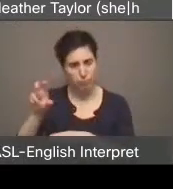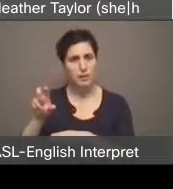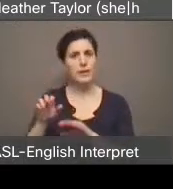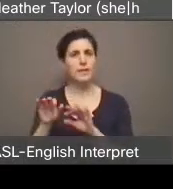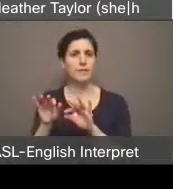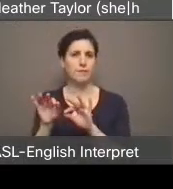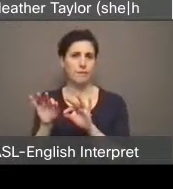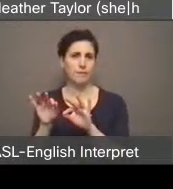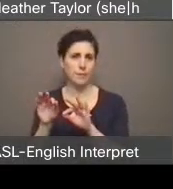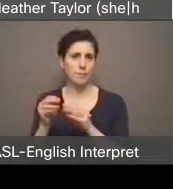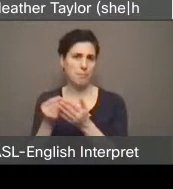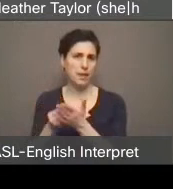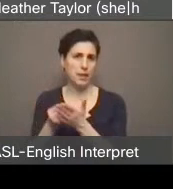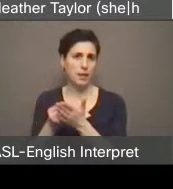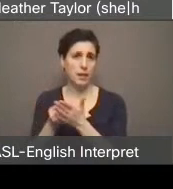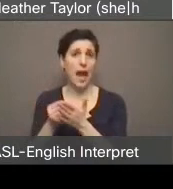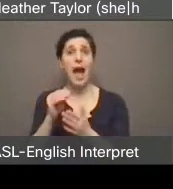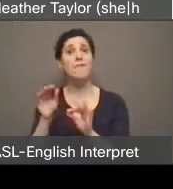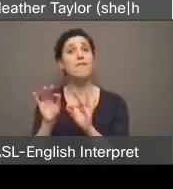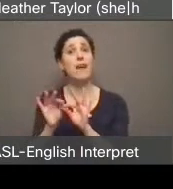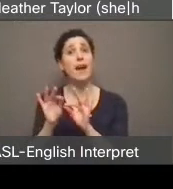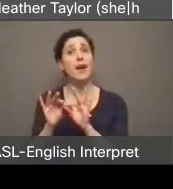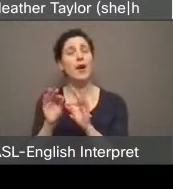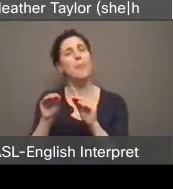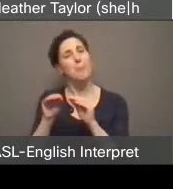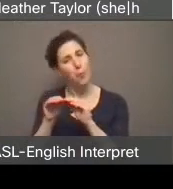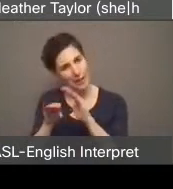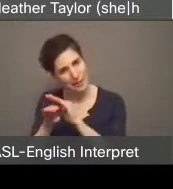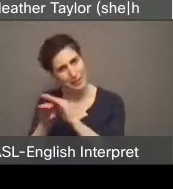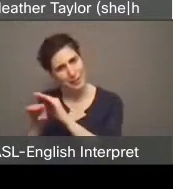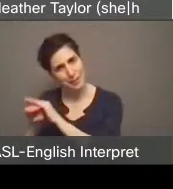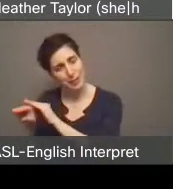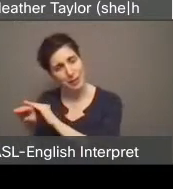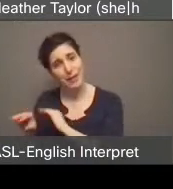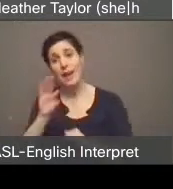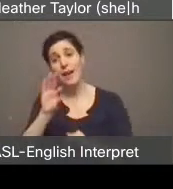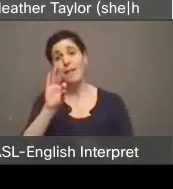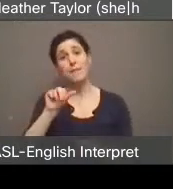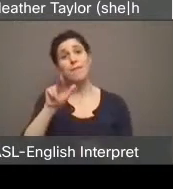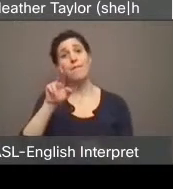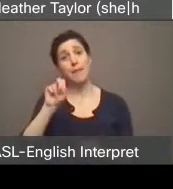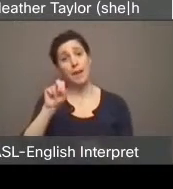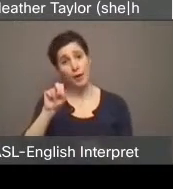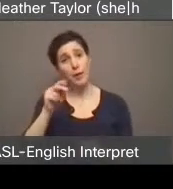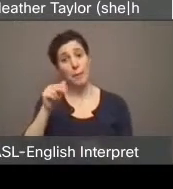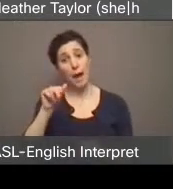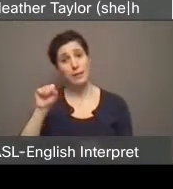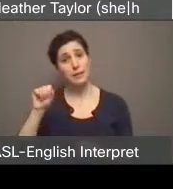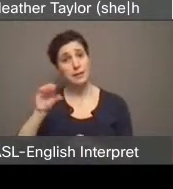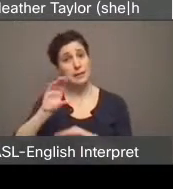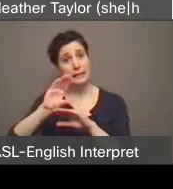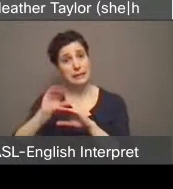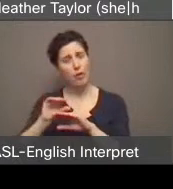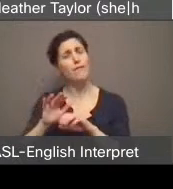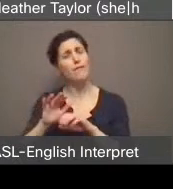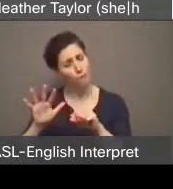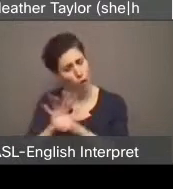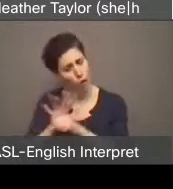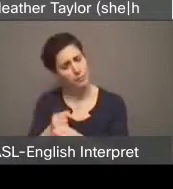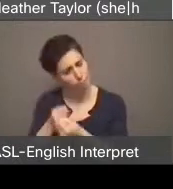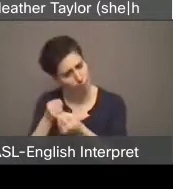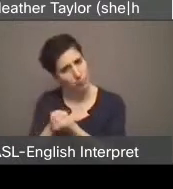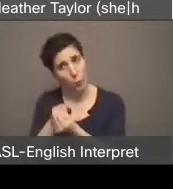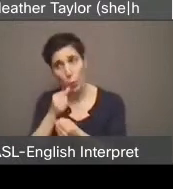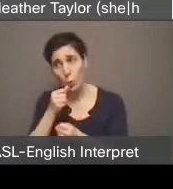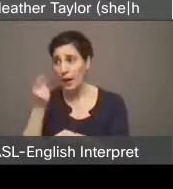accessible for more people starting with fully funding. The fair pass discount program is vital. It'll make sure that people who can't afford